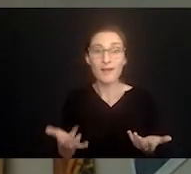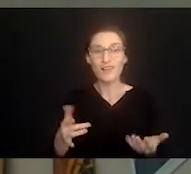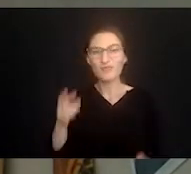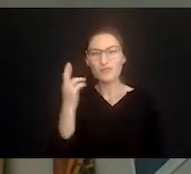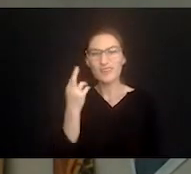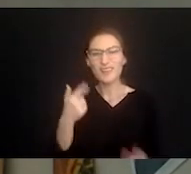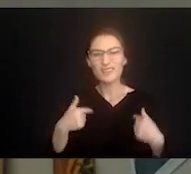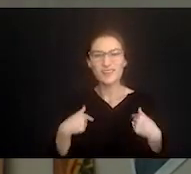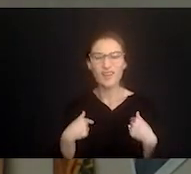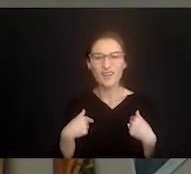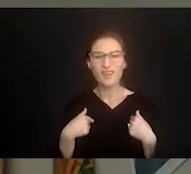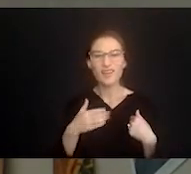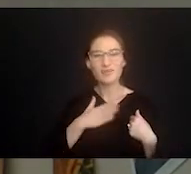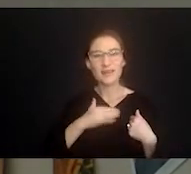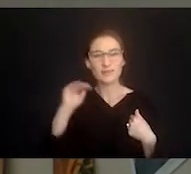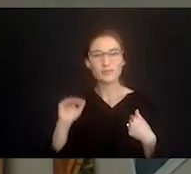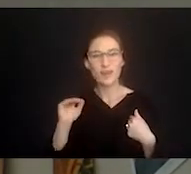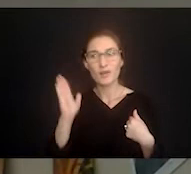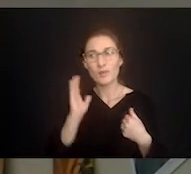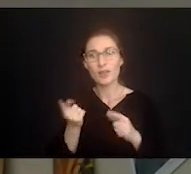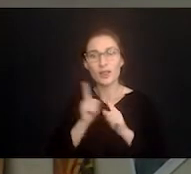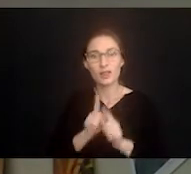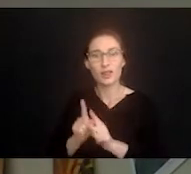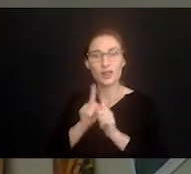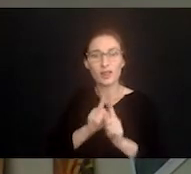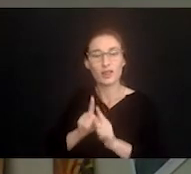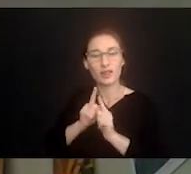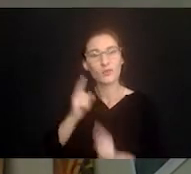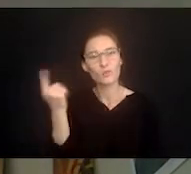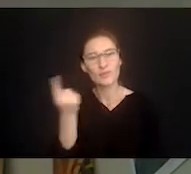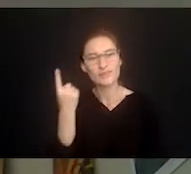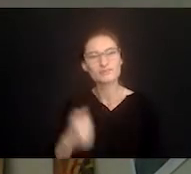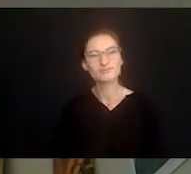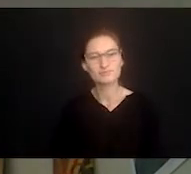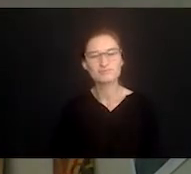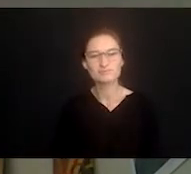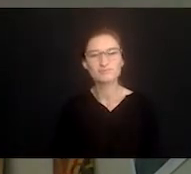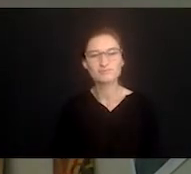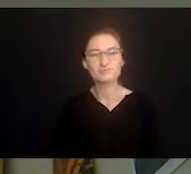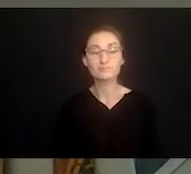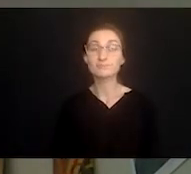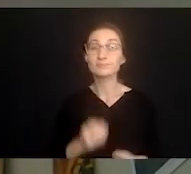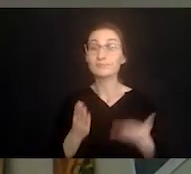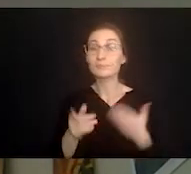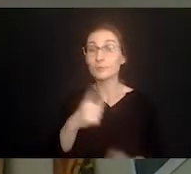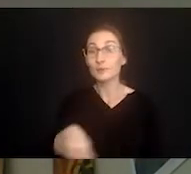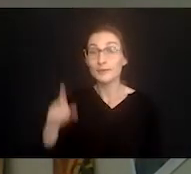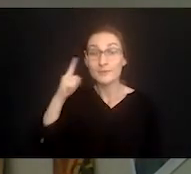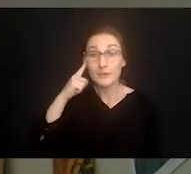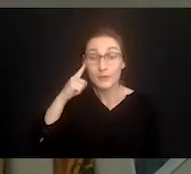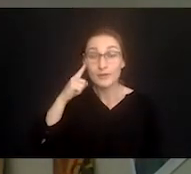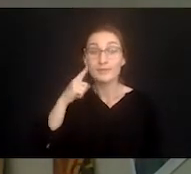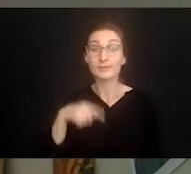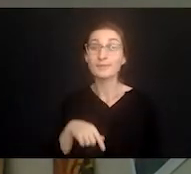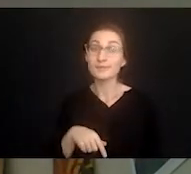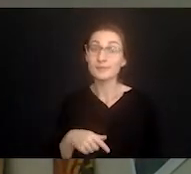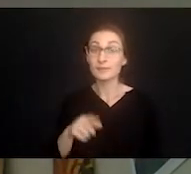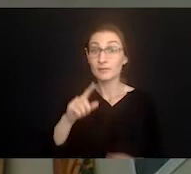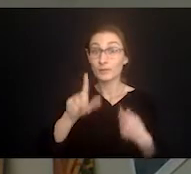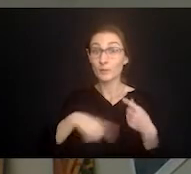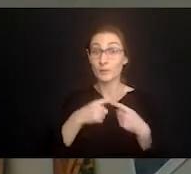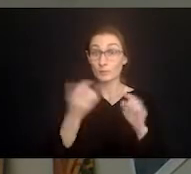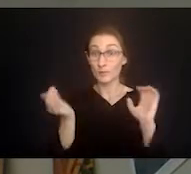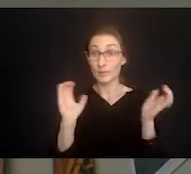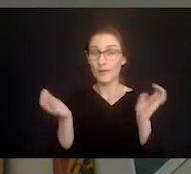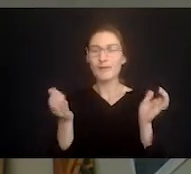So comparing our lives to others is a difficult kind of thing. Perhaps you've heard the analogy that when you